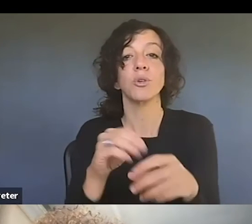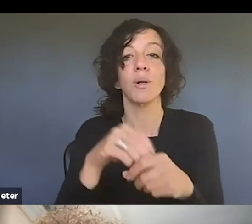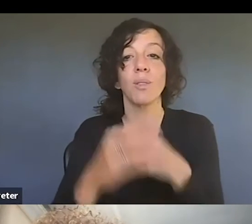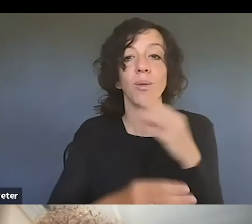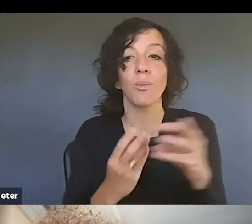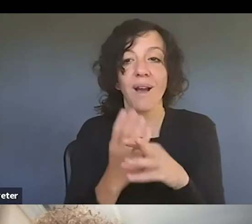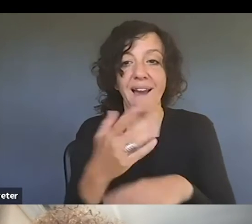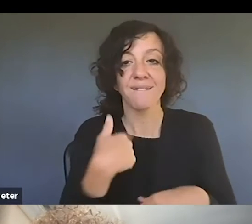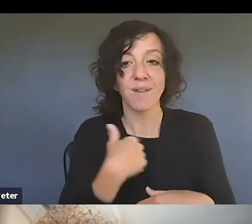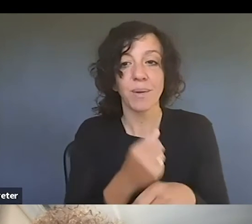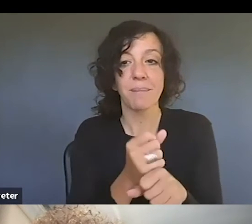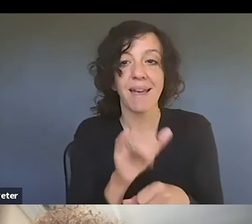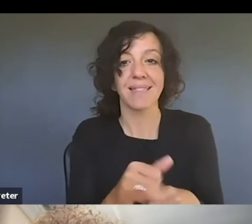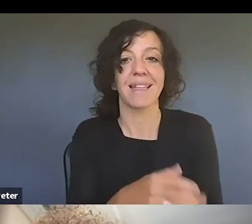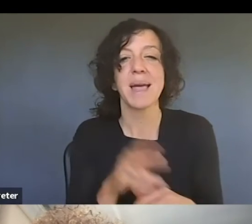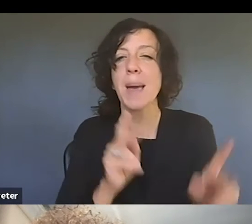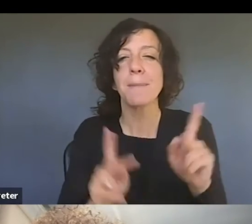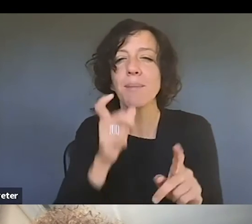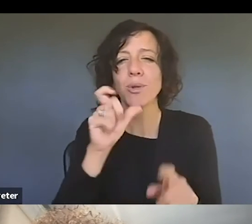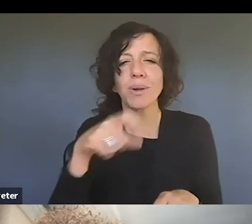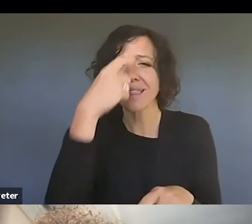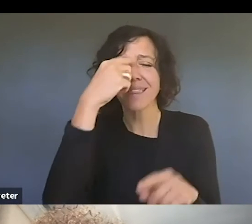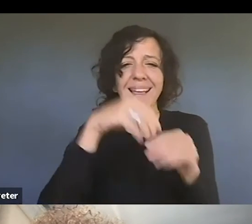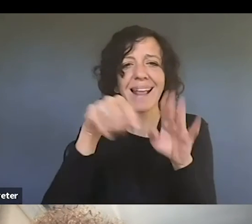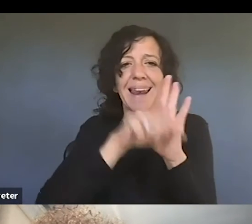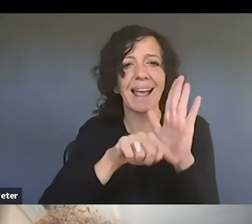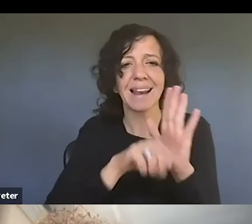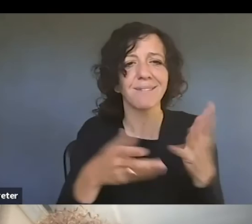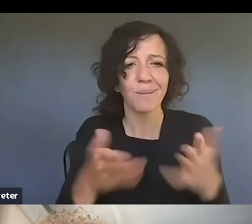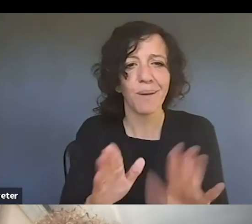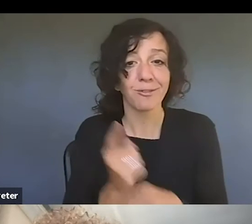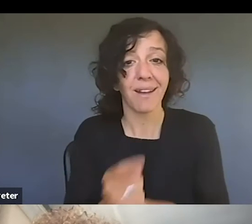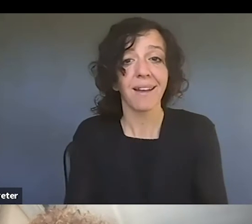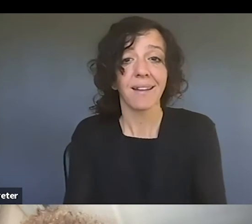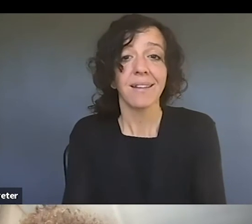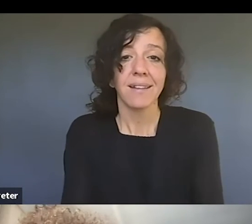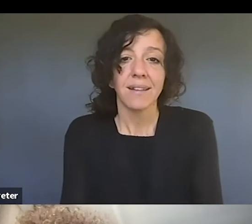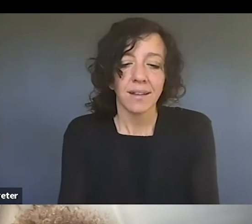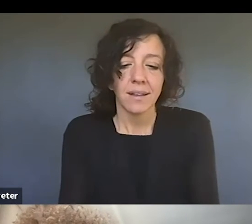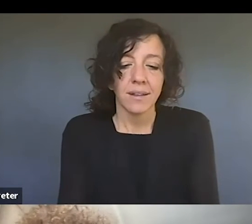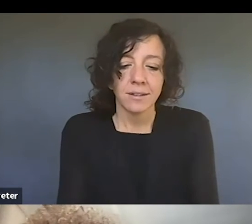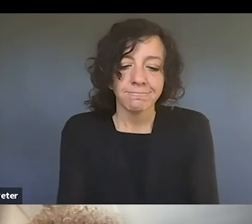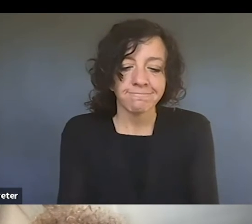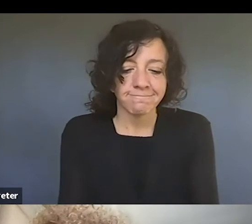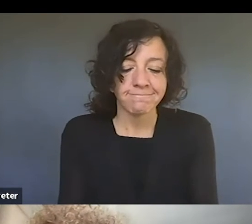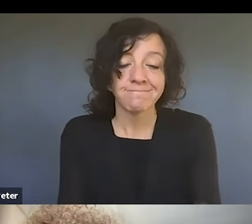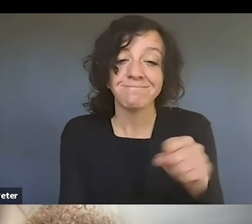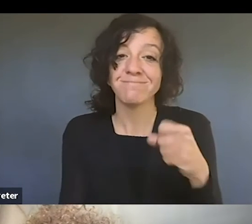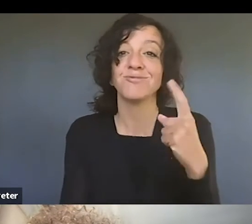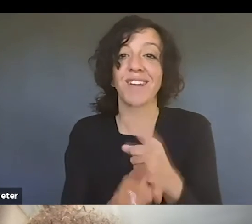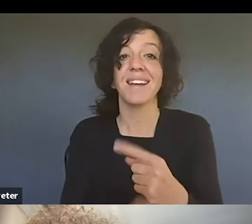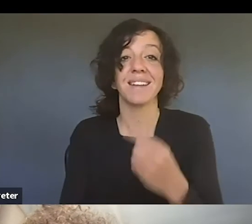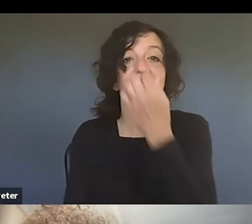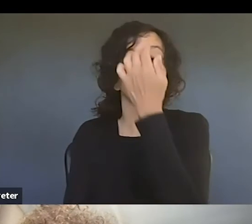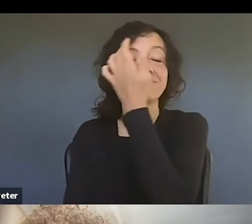You know, people don't need to think about it in negative terms. Right. That's right. That's right. Yeah. I